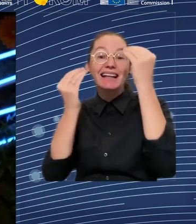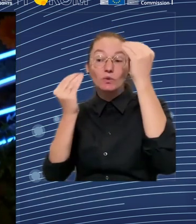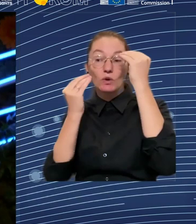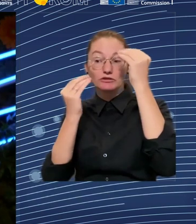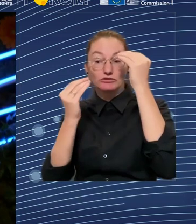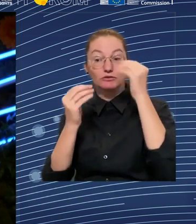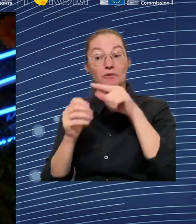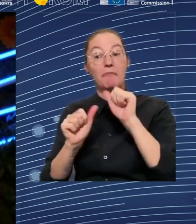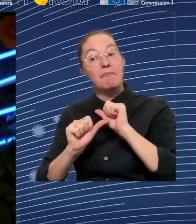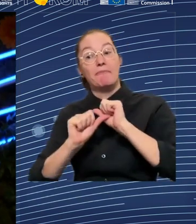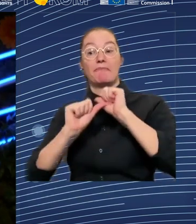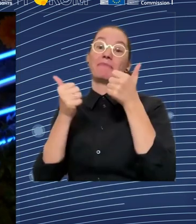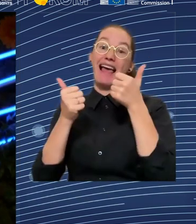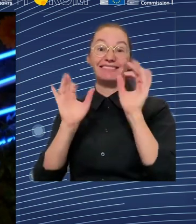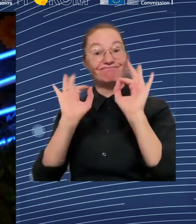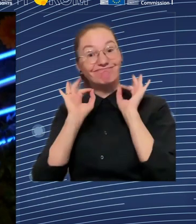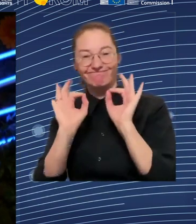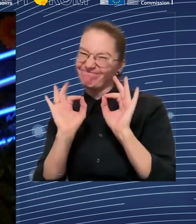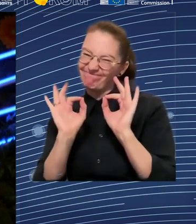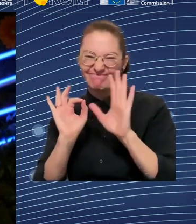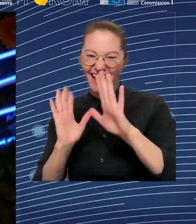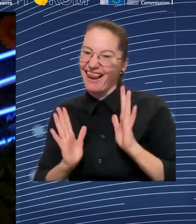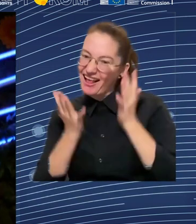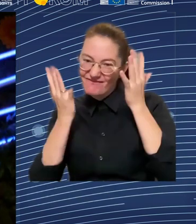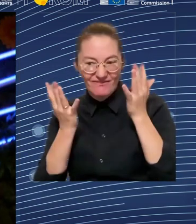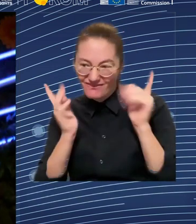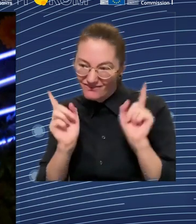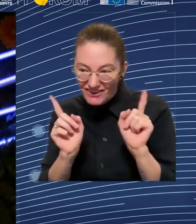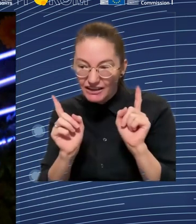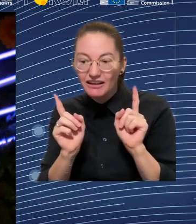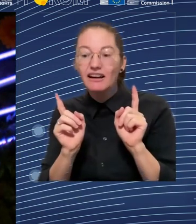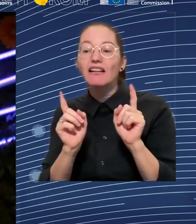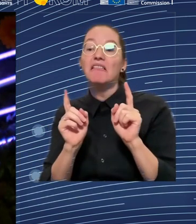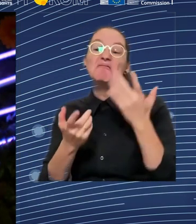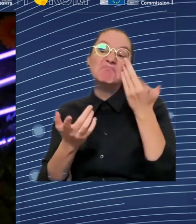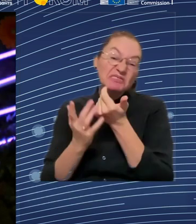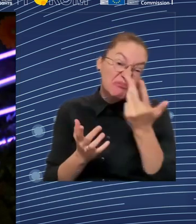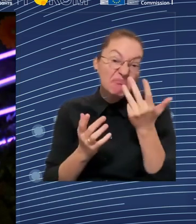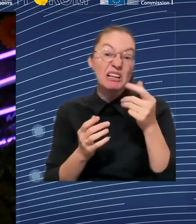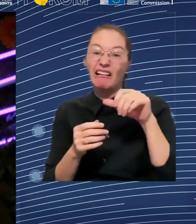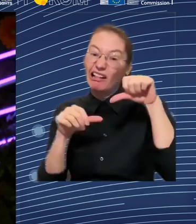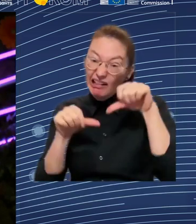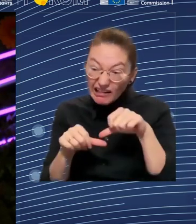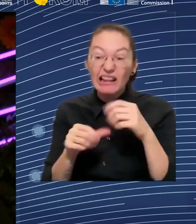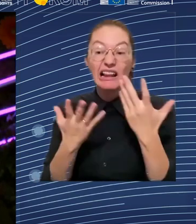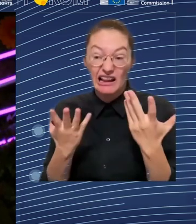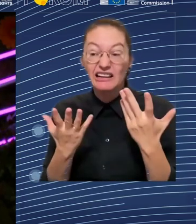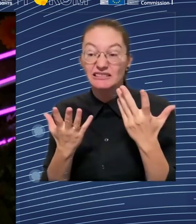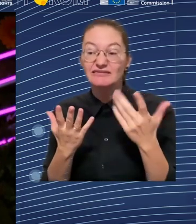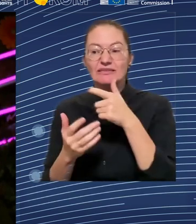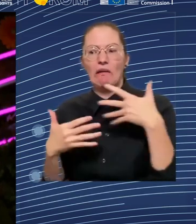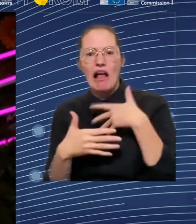and stop doing this all around fear. If you don't do training, then you're going to lose your job. That is the most